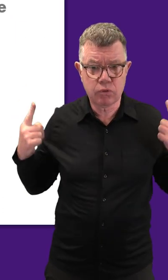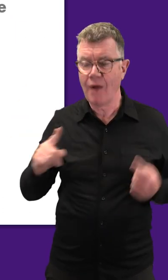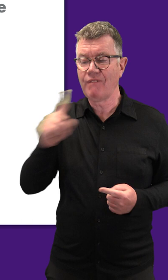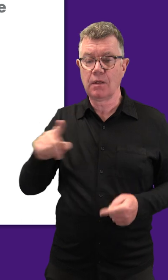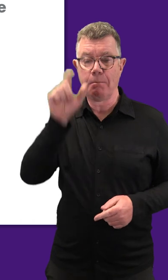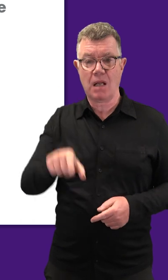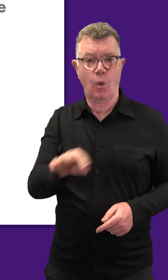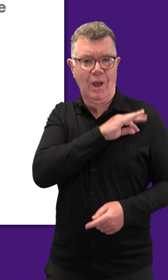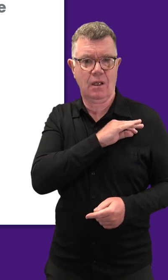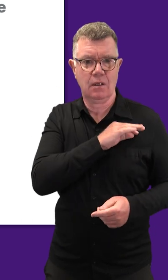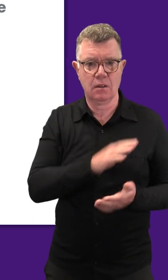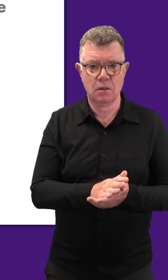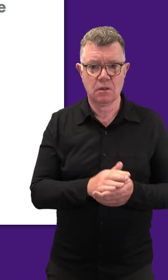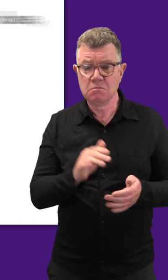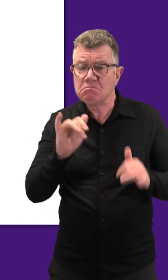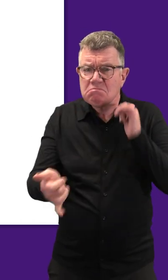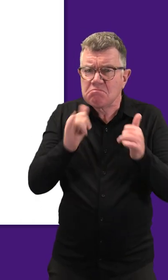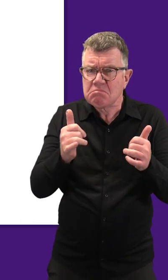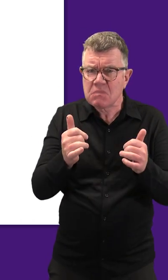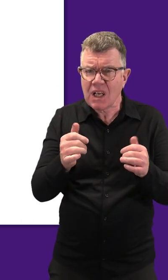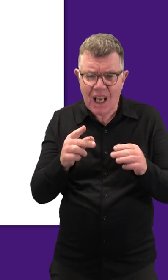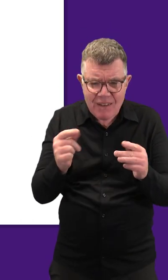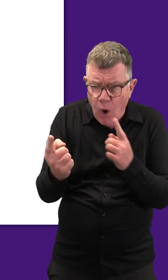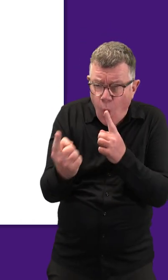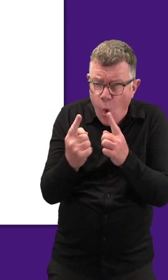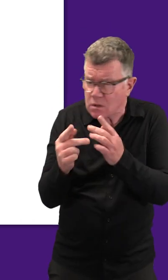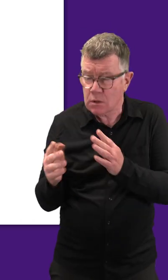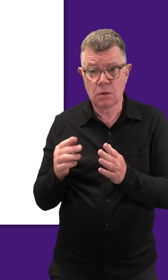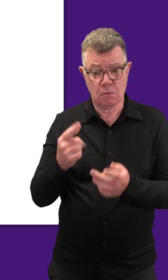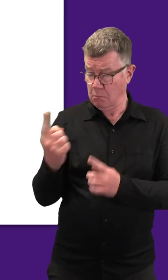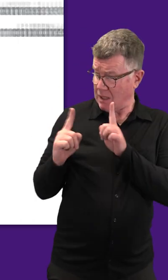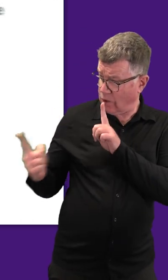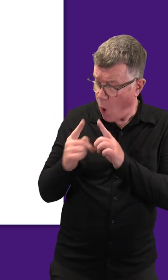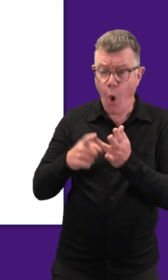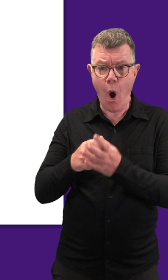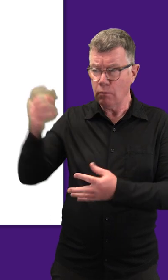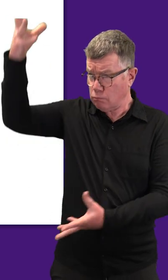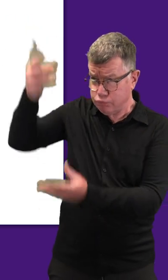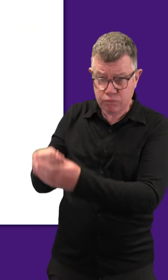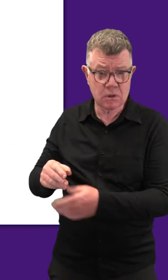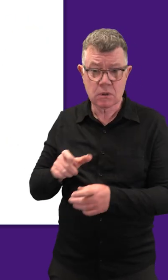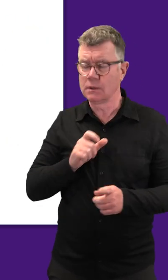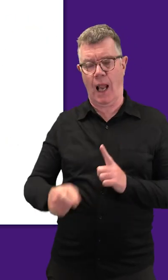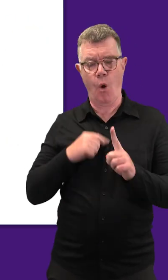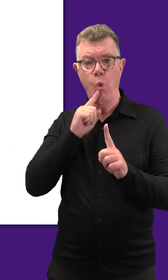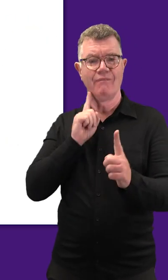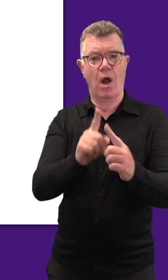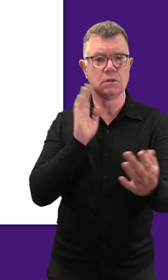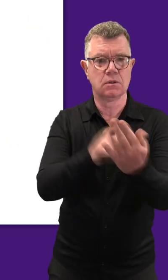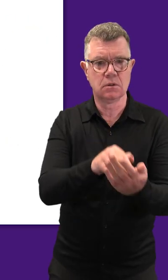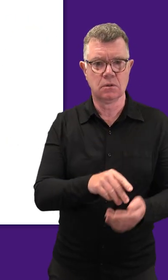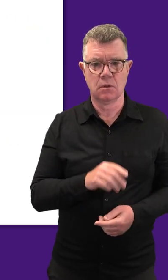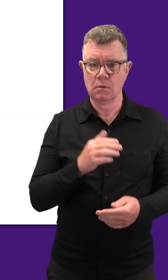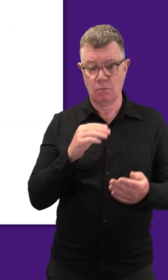-post because only one person can win. So, even if it is really close, or the combined votes for all the other candidates